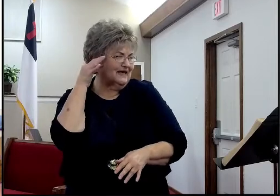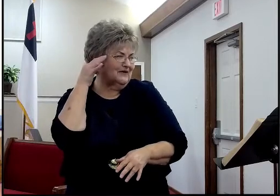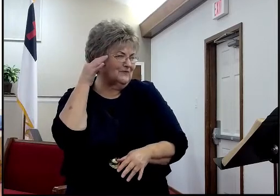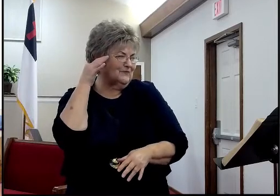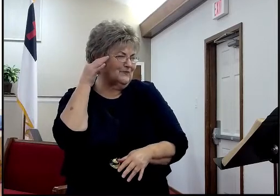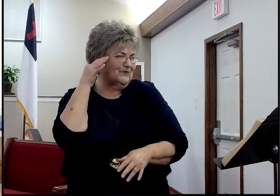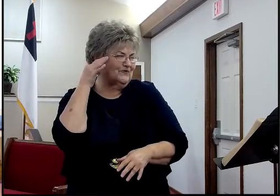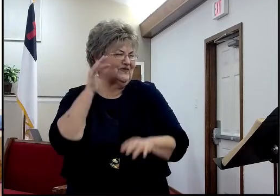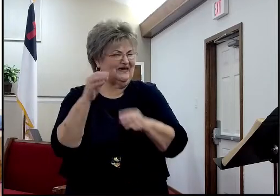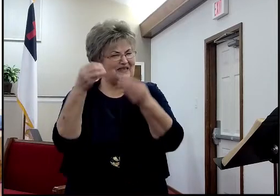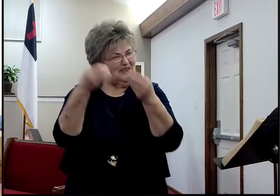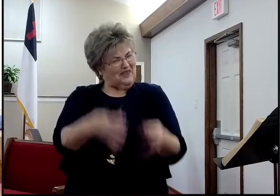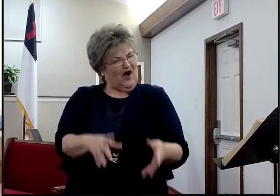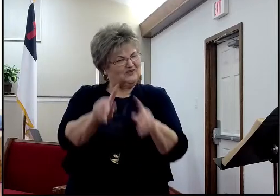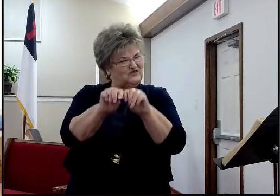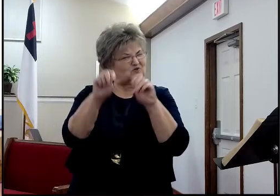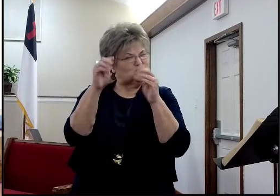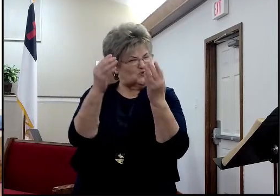that's in the Book of Mormon,